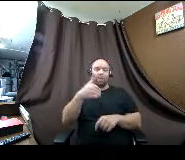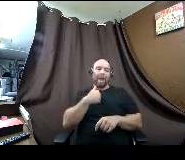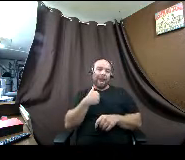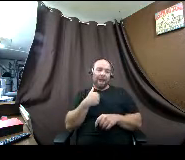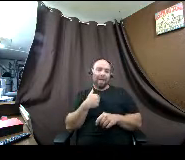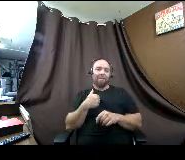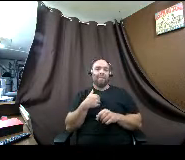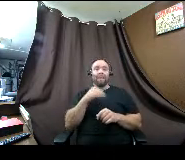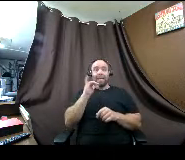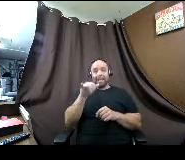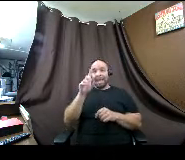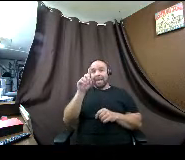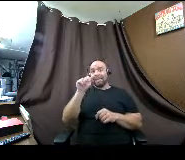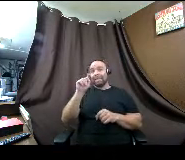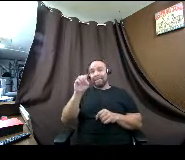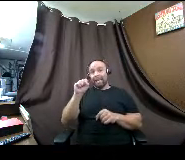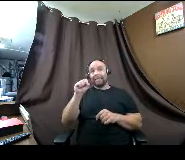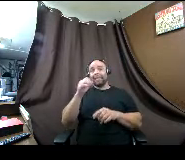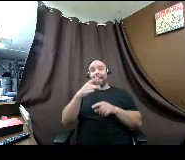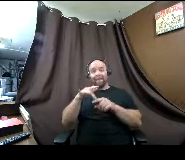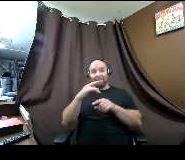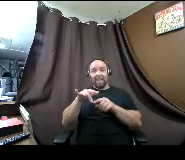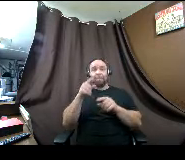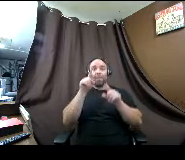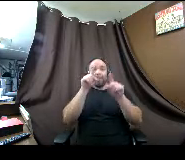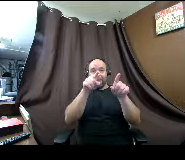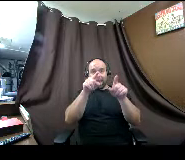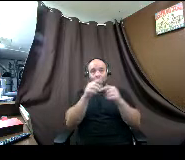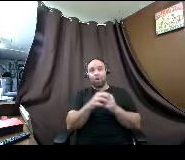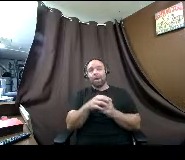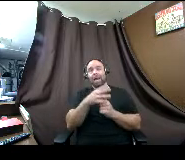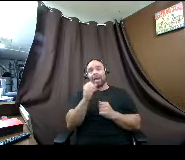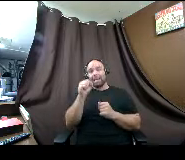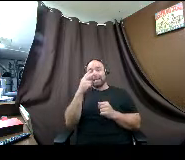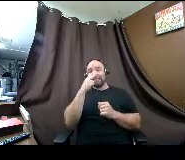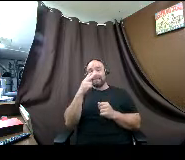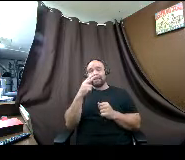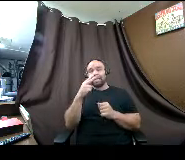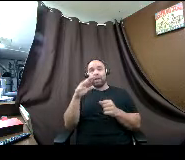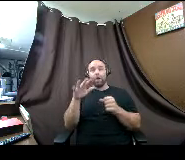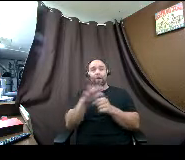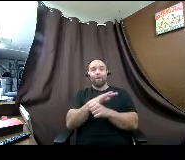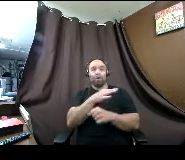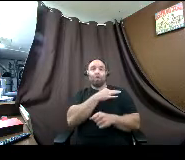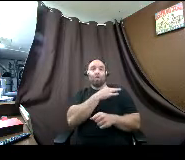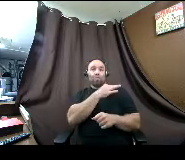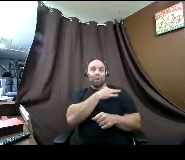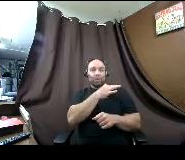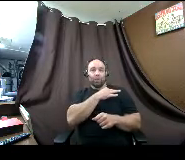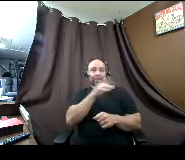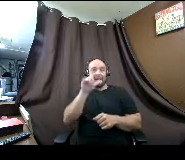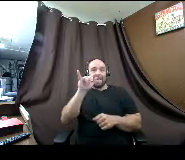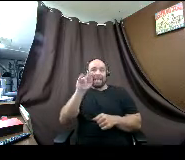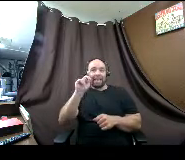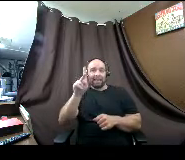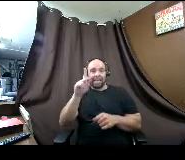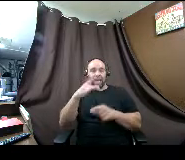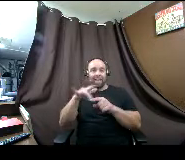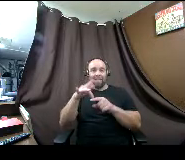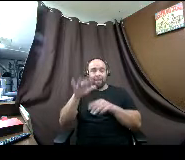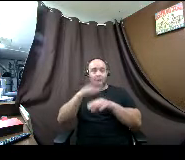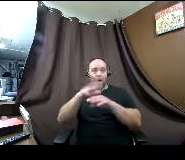those dates are available there um you can also just see a full um the registration links will be available on the website listed here